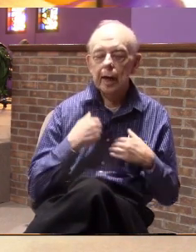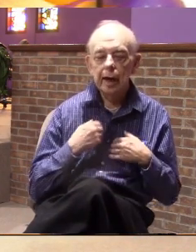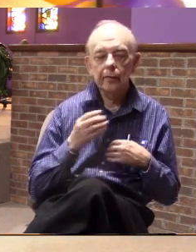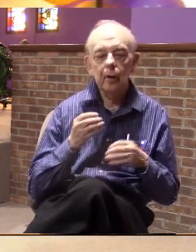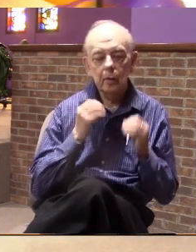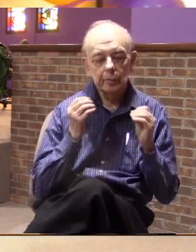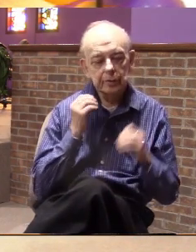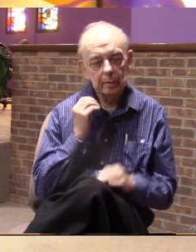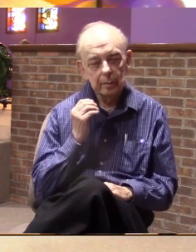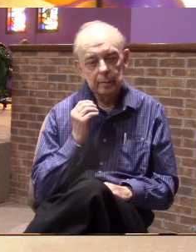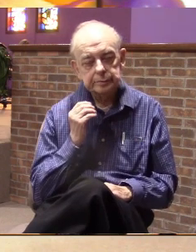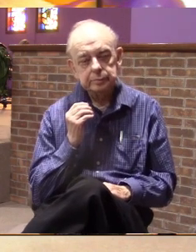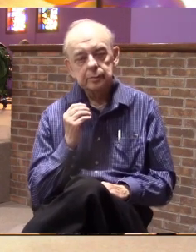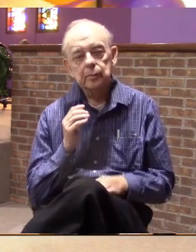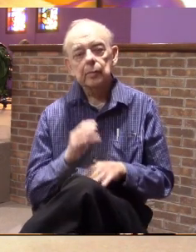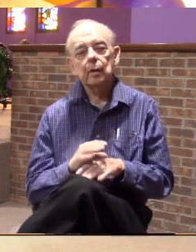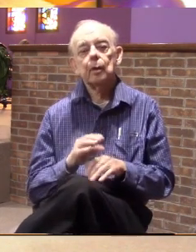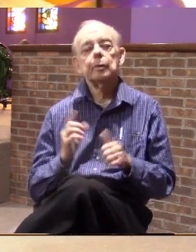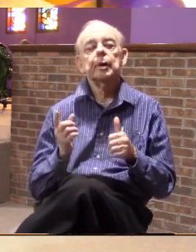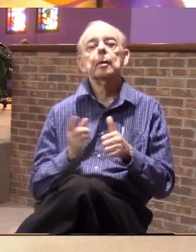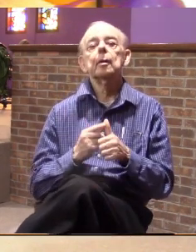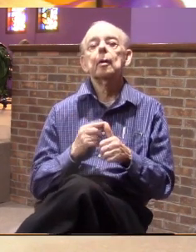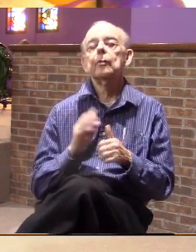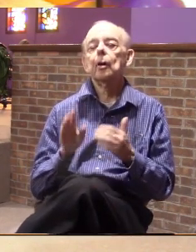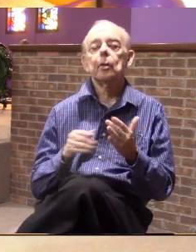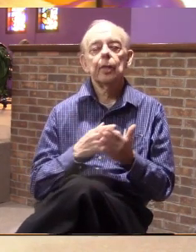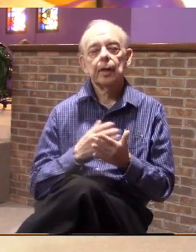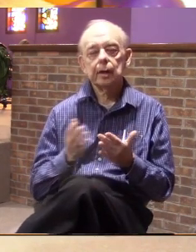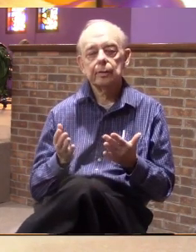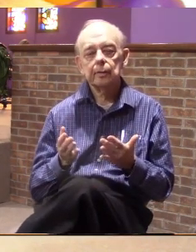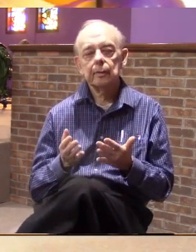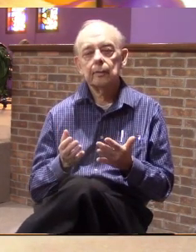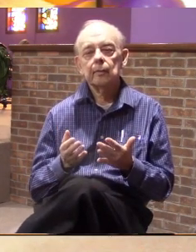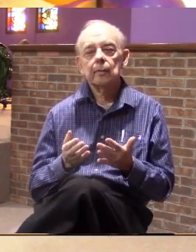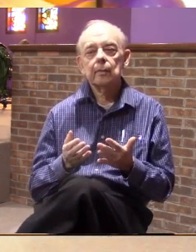first and the front of all of these things.